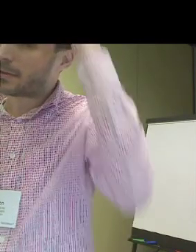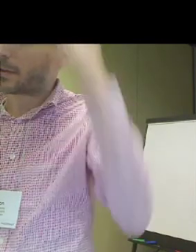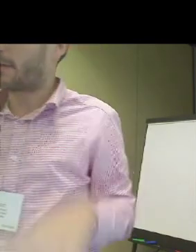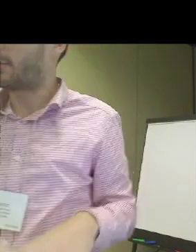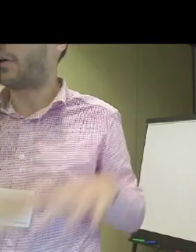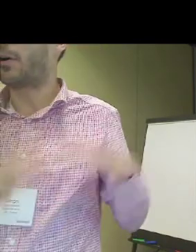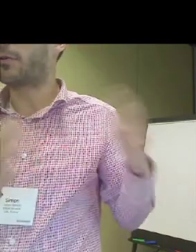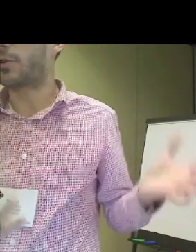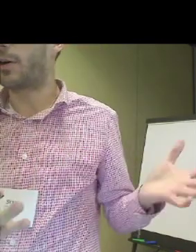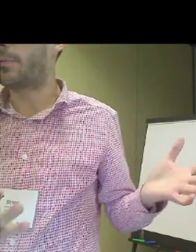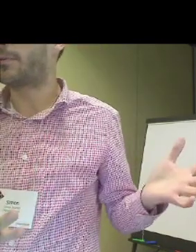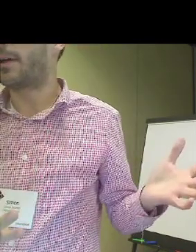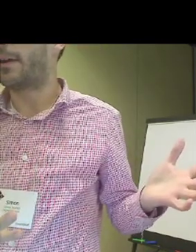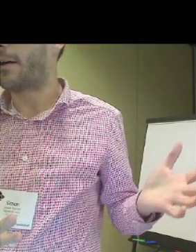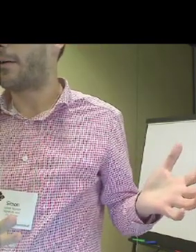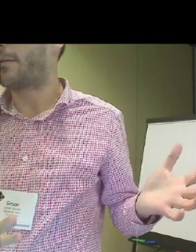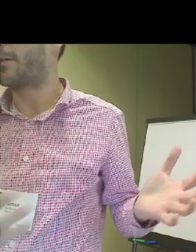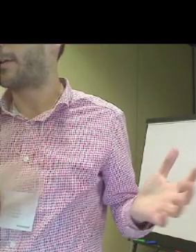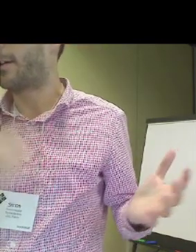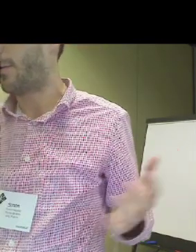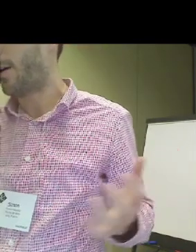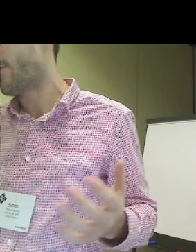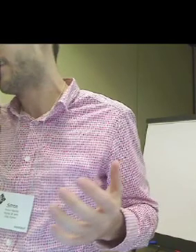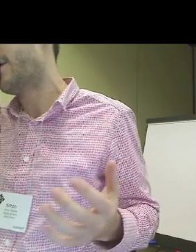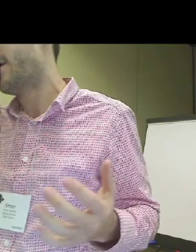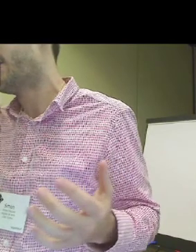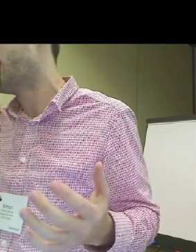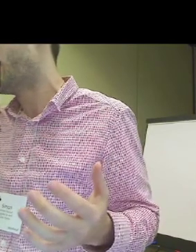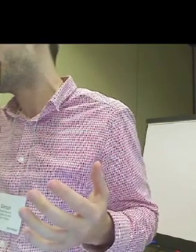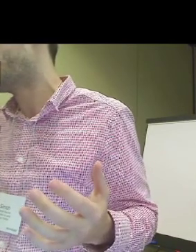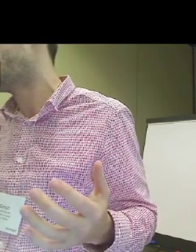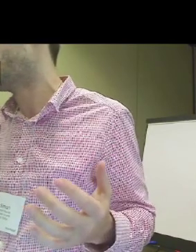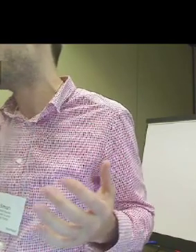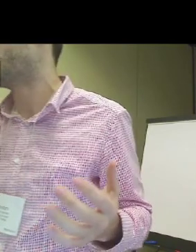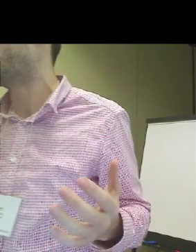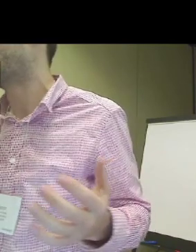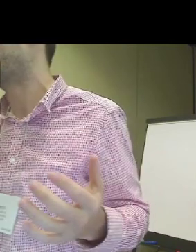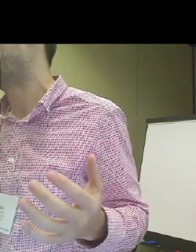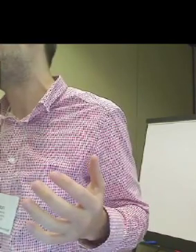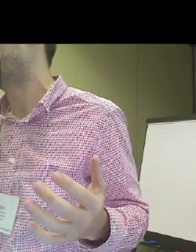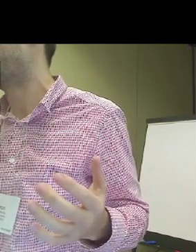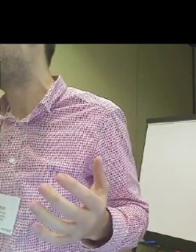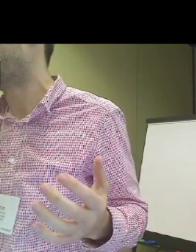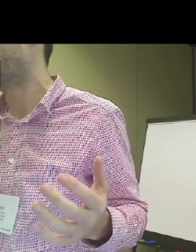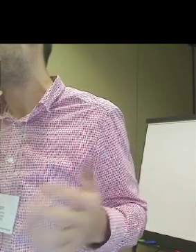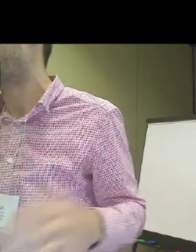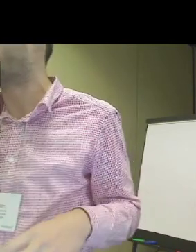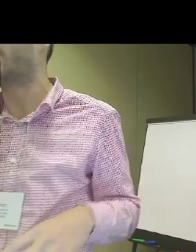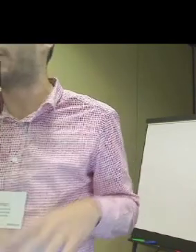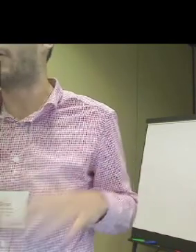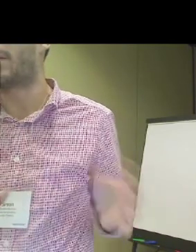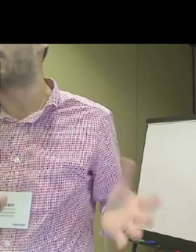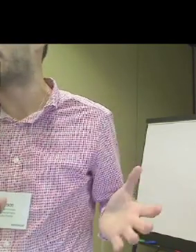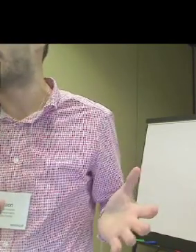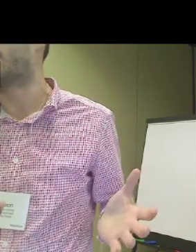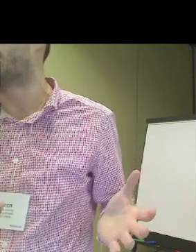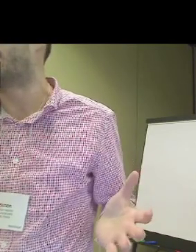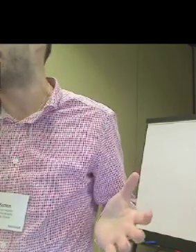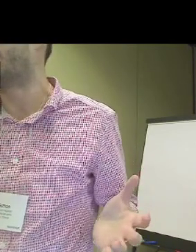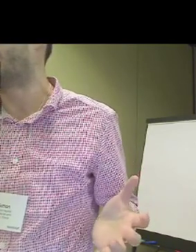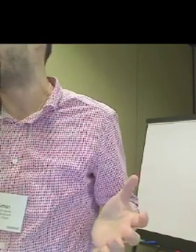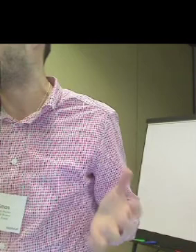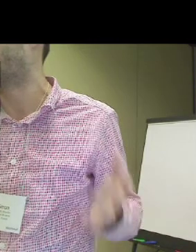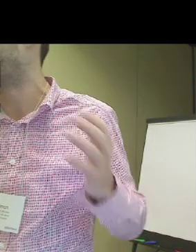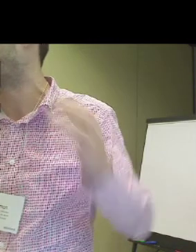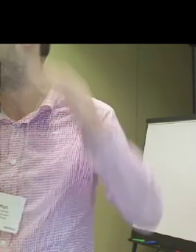about, okay, I've done all the job and now, okay, wow, I have to face the situation of accessibility. Like, oh, I've done all my website.